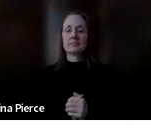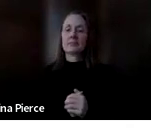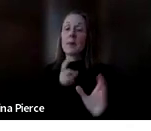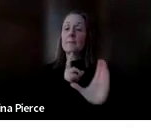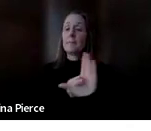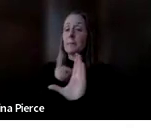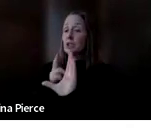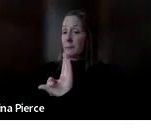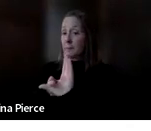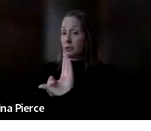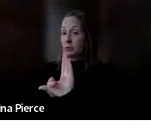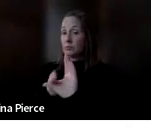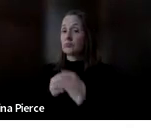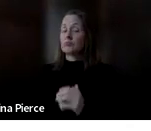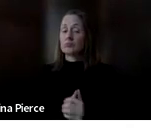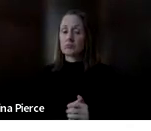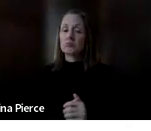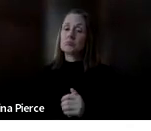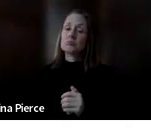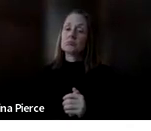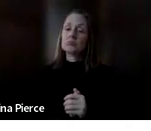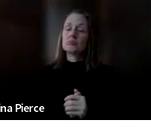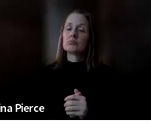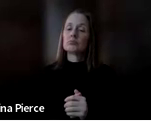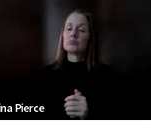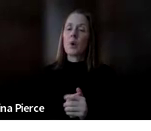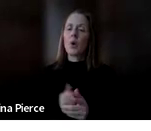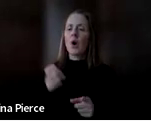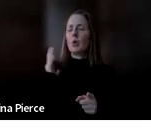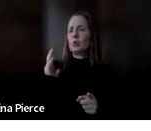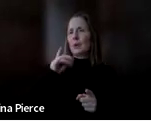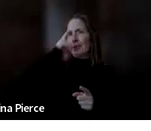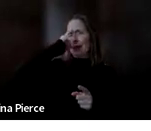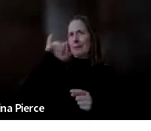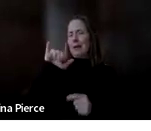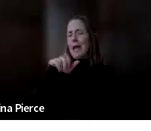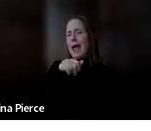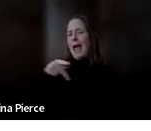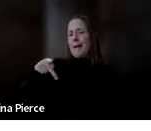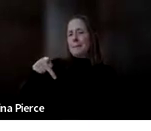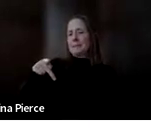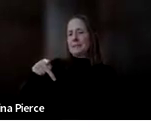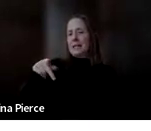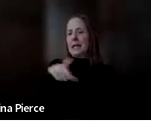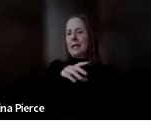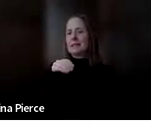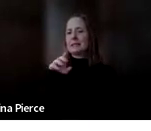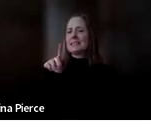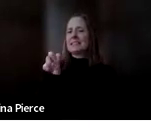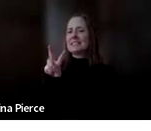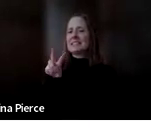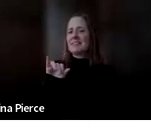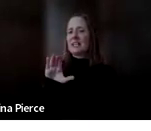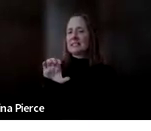Participation. I used to think of apps and standalone devices. Me too. When I was new, like I was like